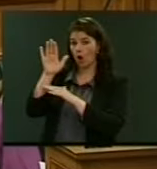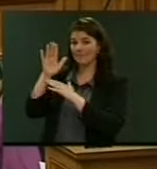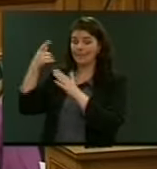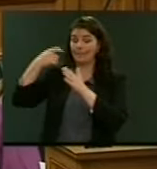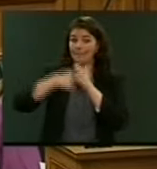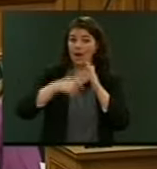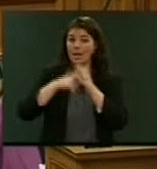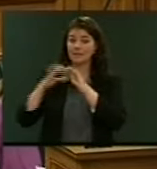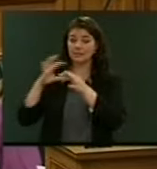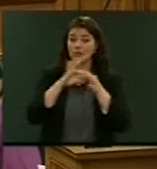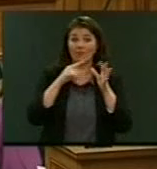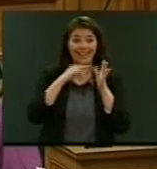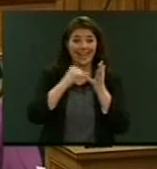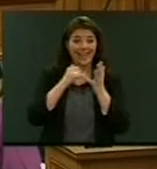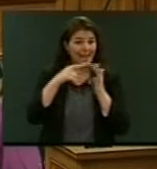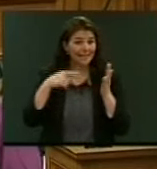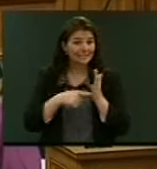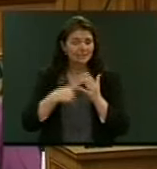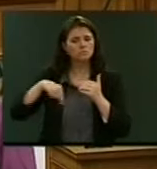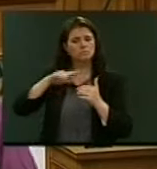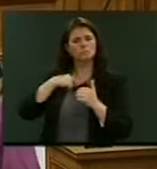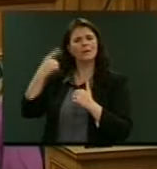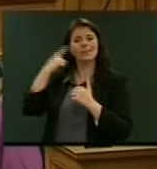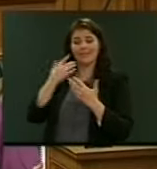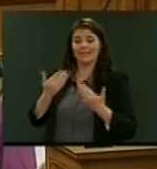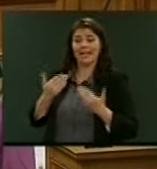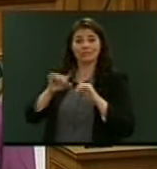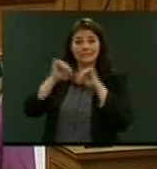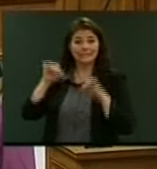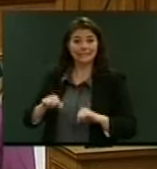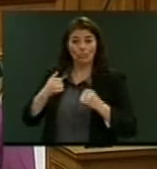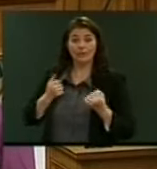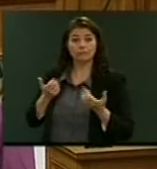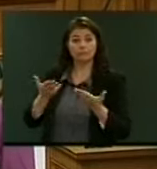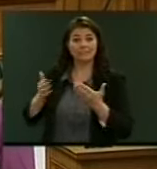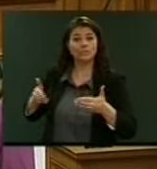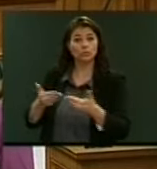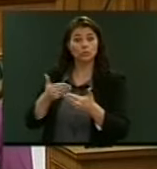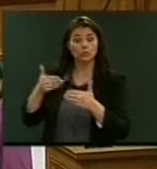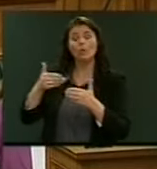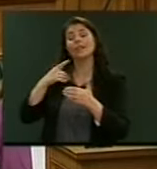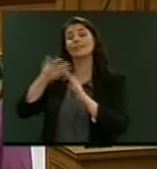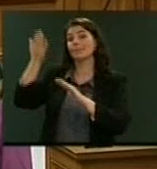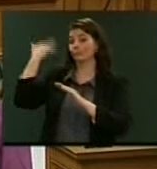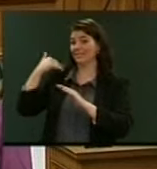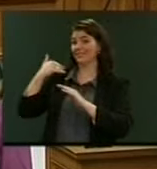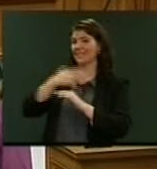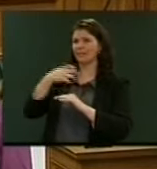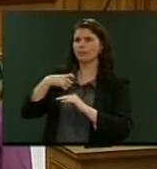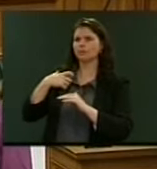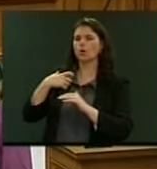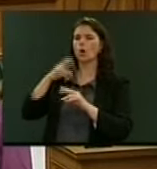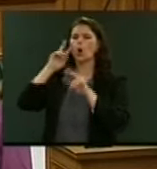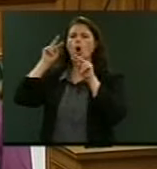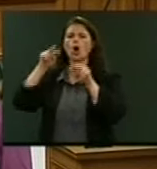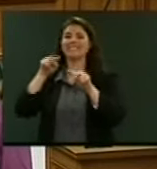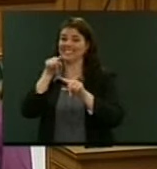of these assets, we think the current framework introduced under the previous Government, in fact, I think overseen